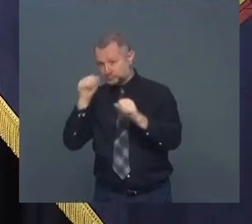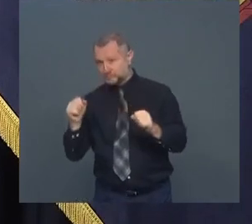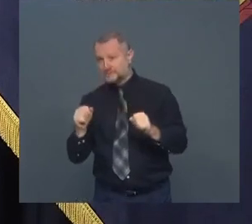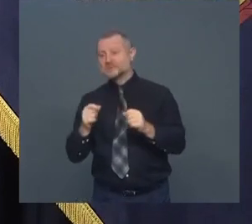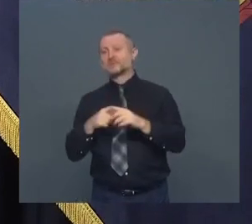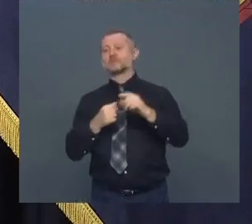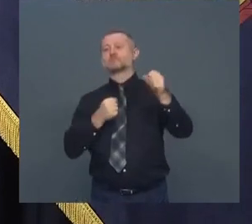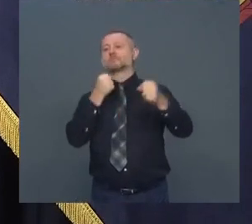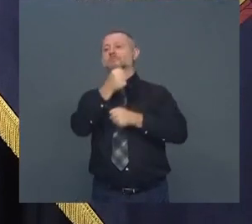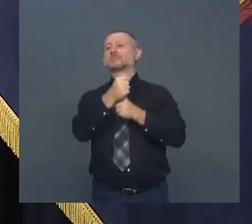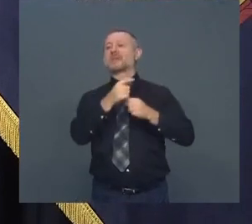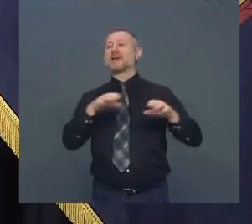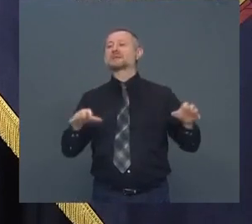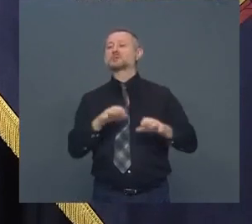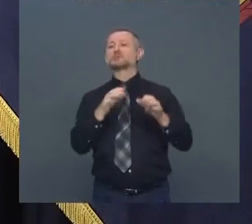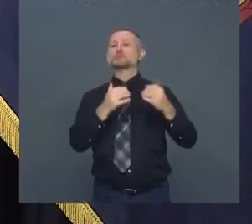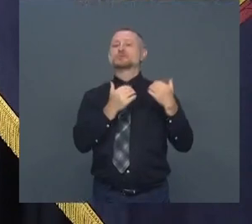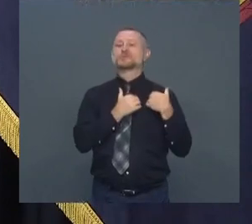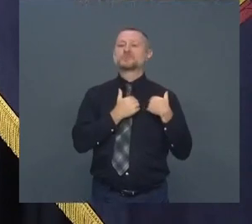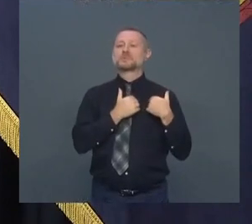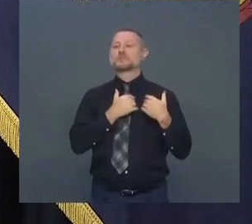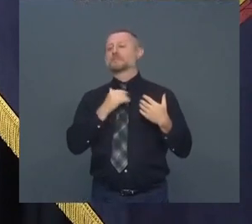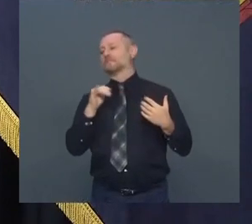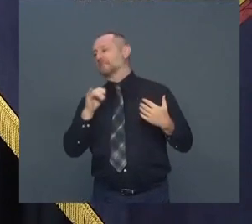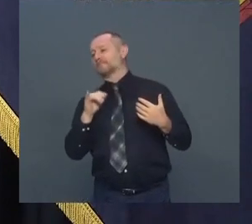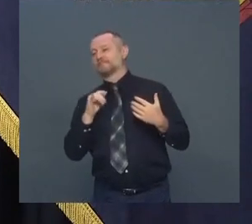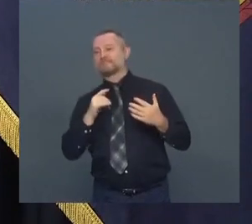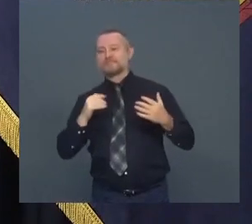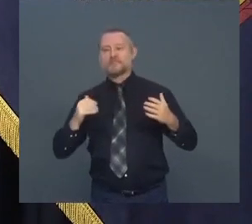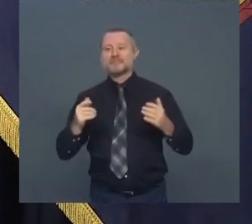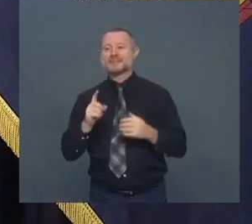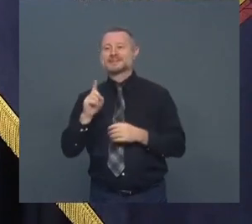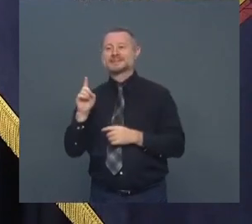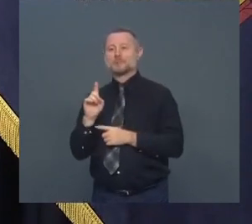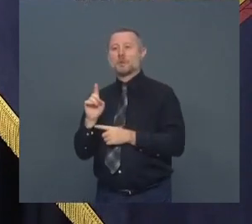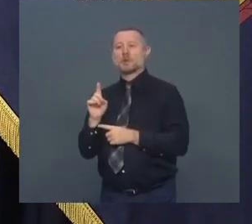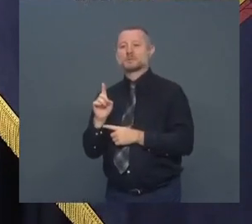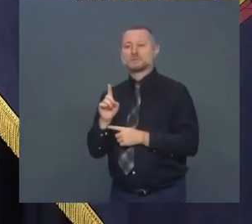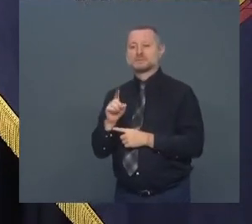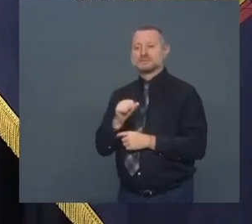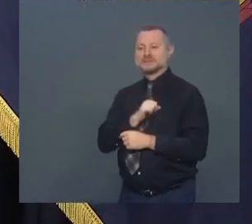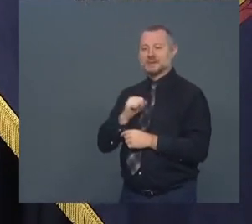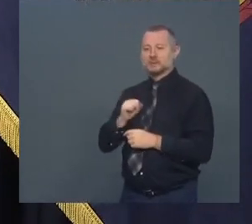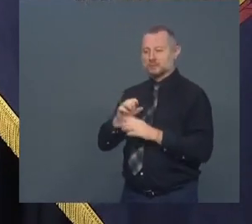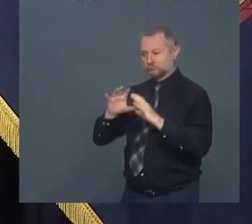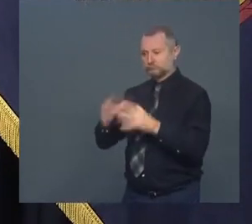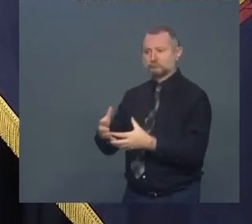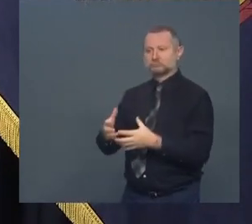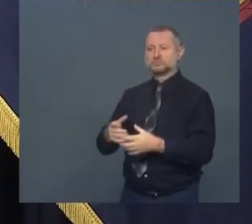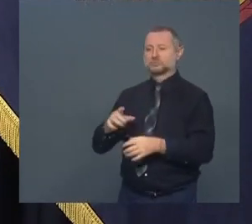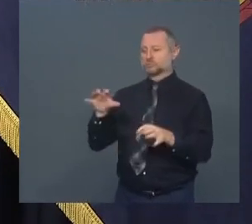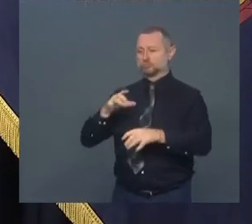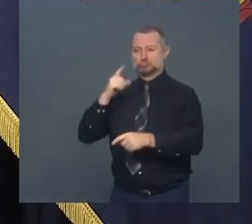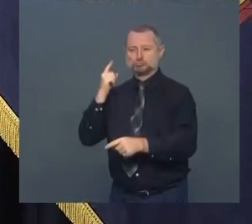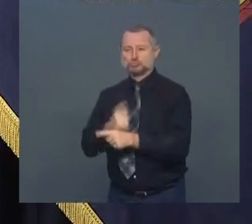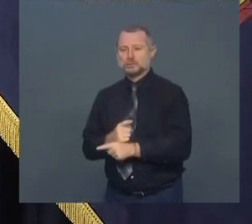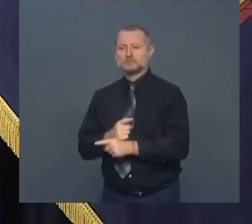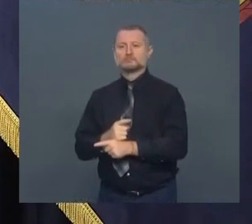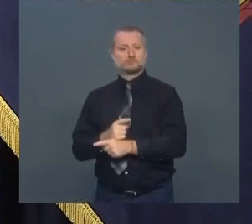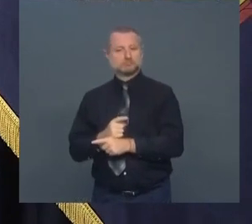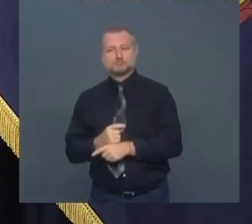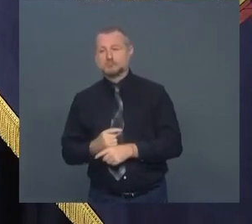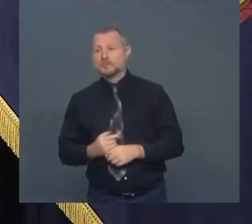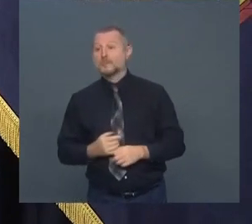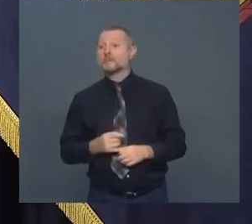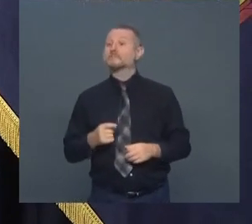responsibly and a Democratic Senate that actually acts responsibly, uh, and doesn't give us real financial